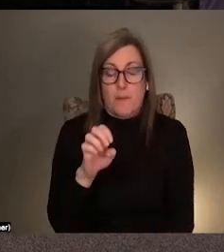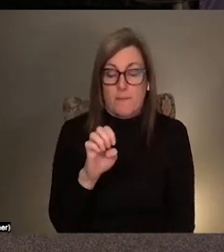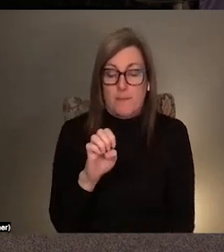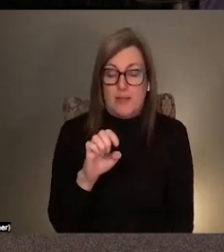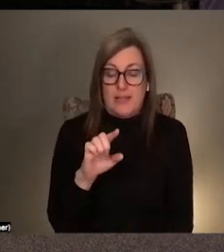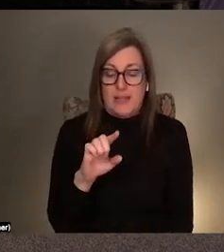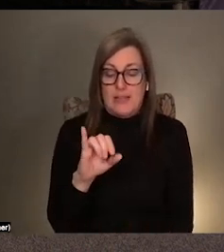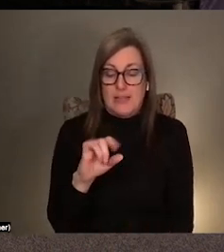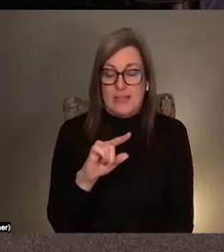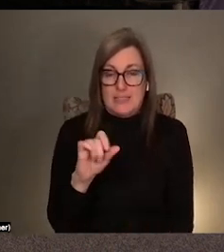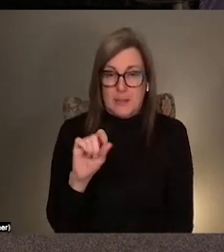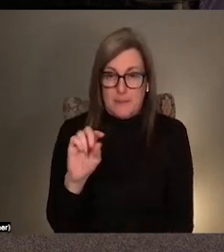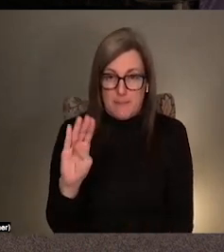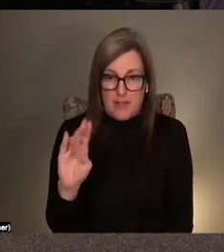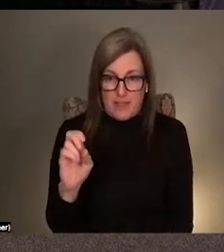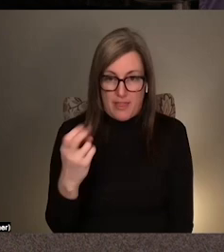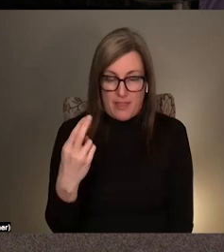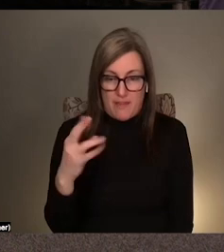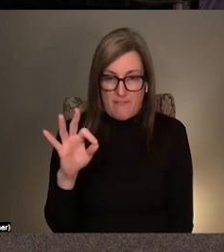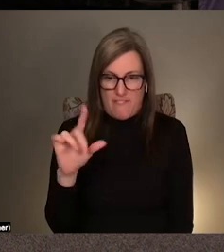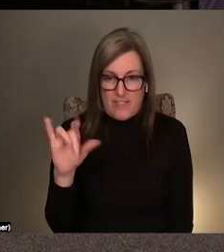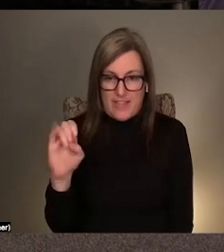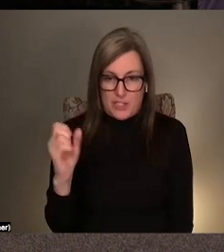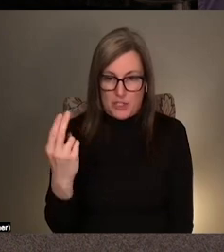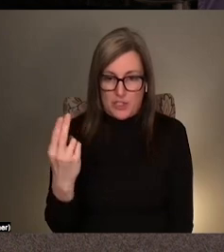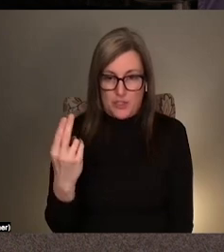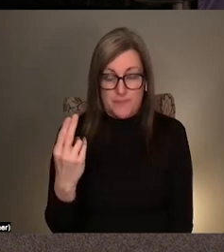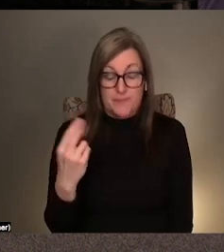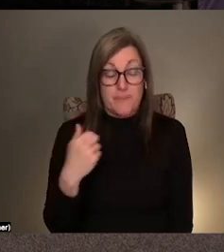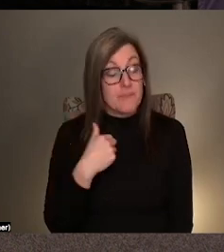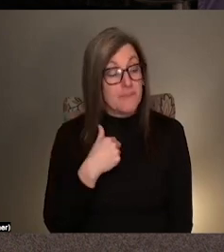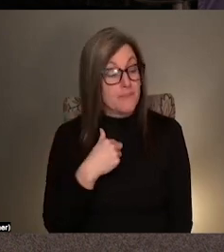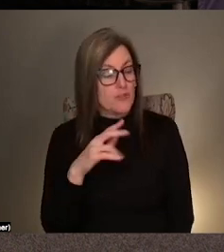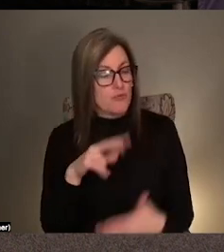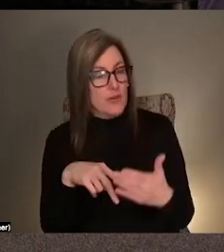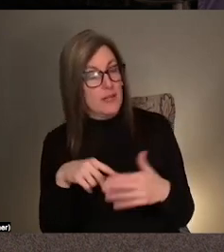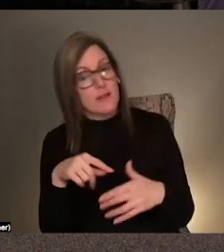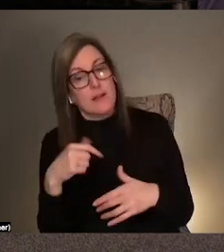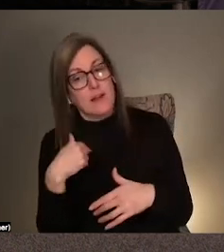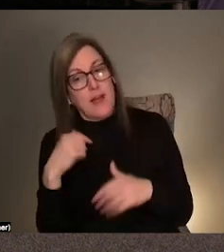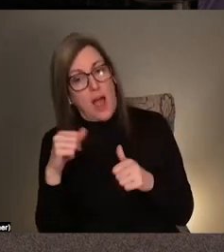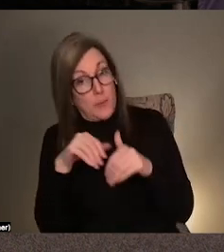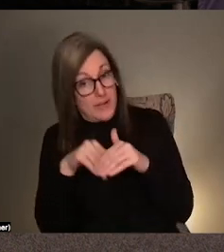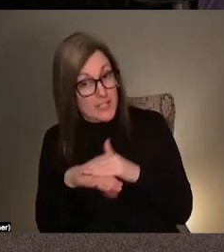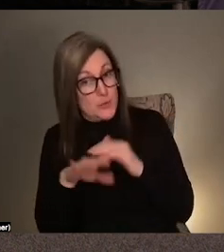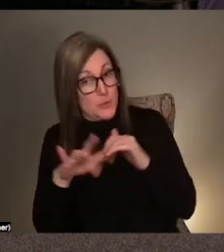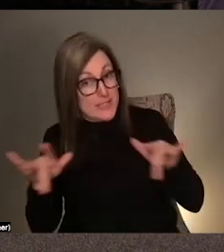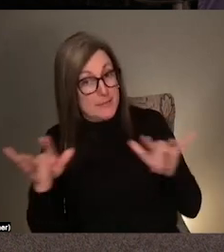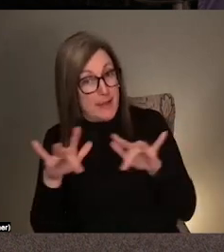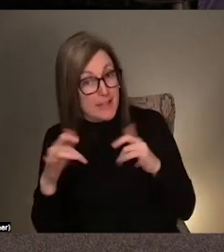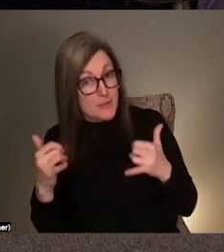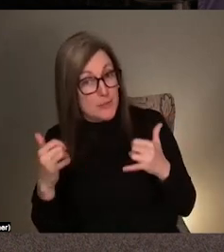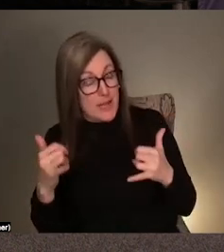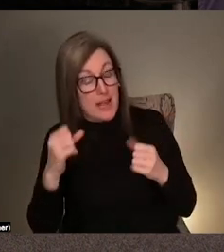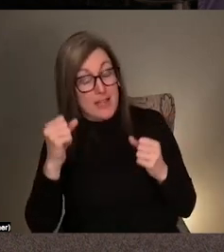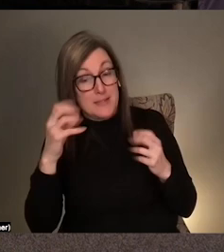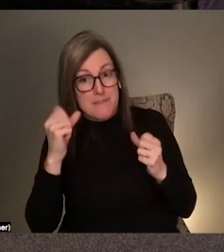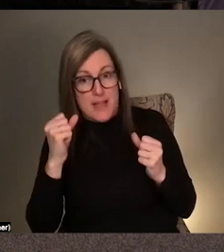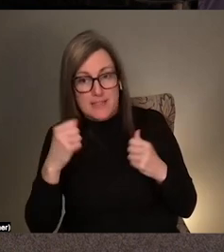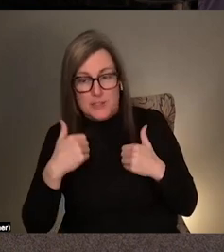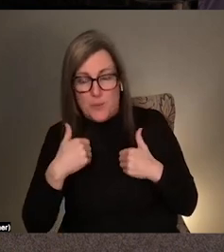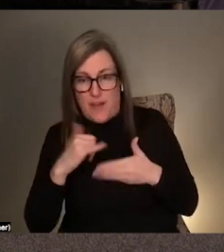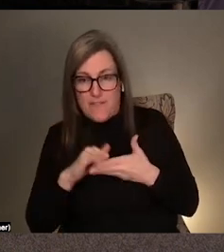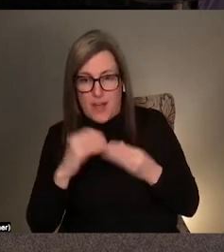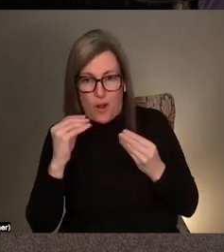to read out for you. I was able to spend time in the space today, which is amazing to have had that opportunity before